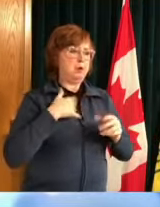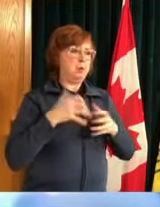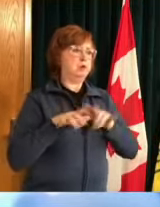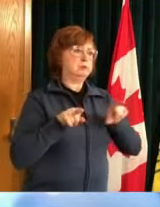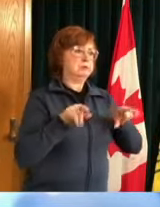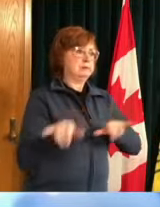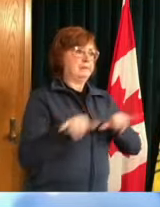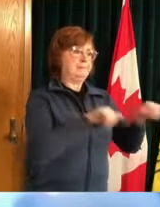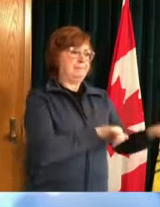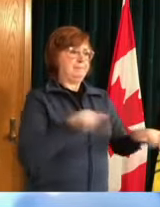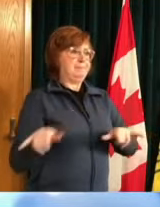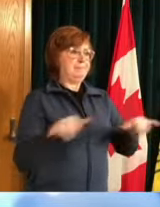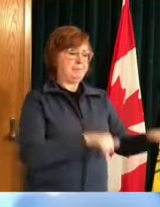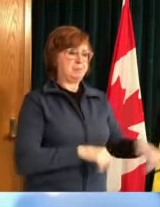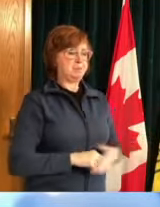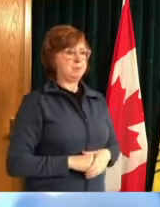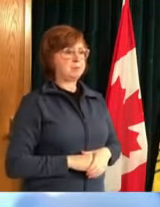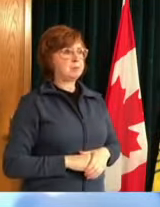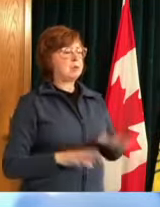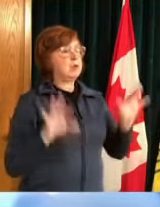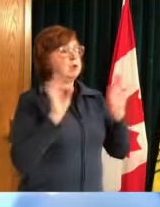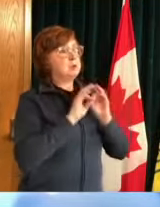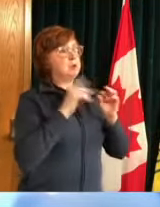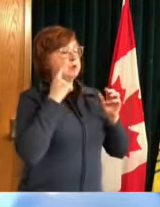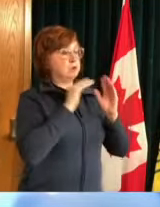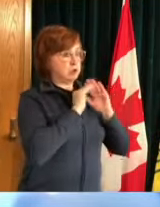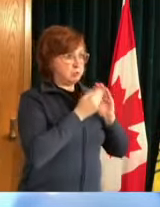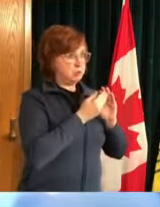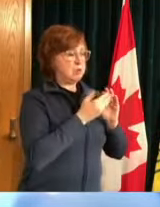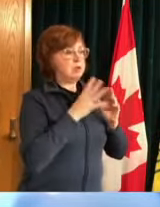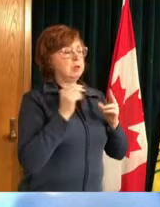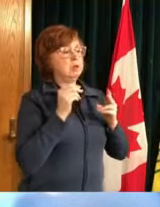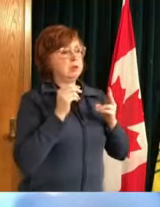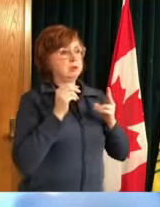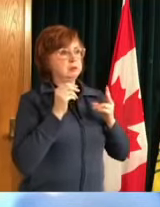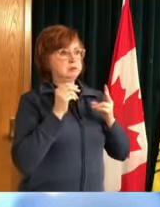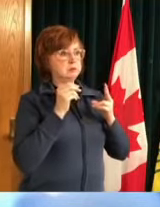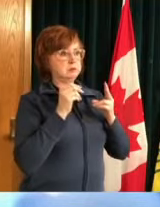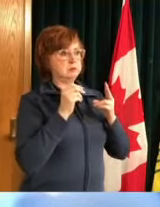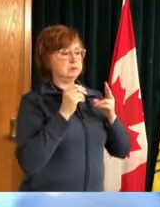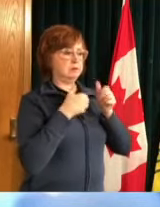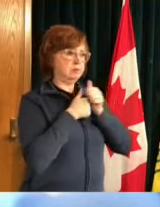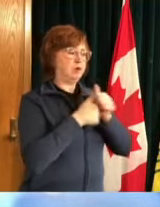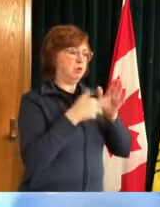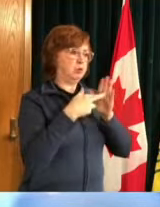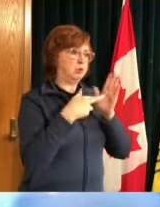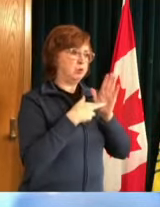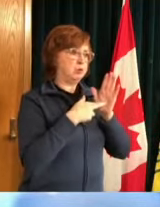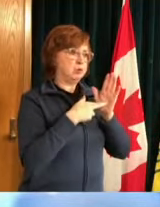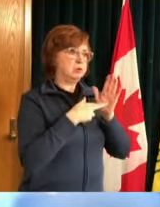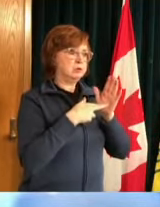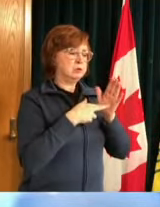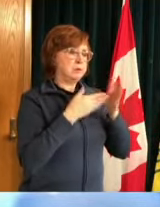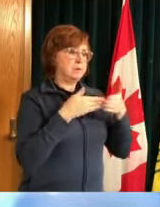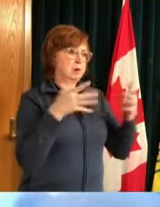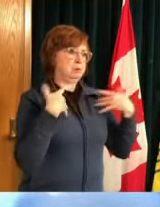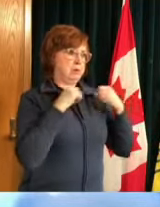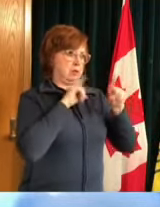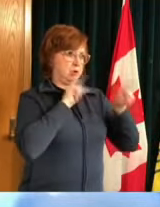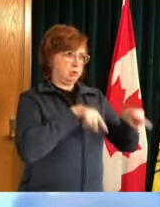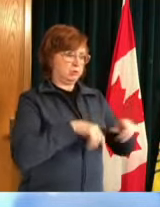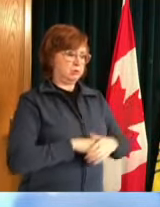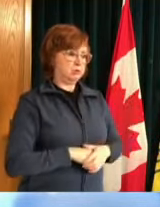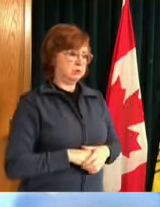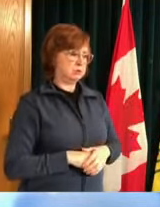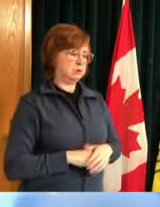and follow public health recommendations for isolating if you identified as a case or a contact and again you know we've said keep